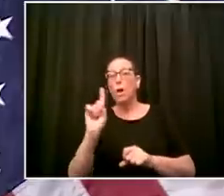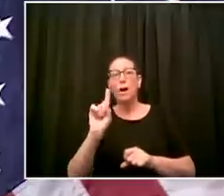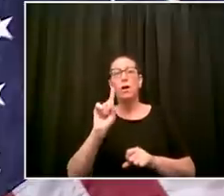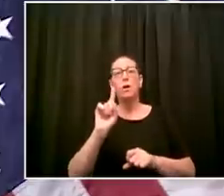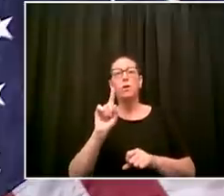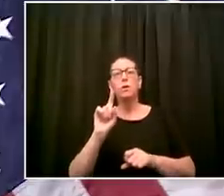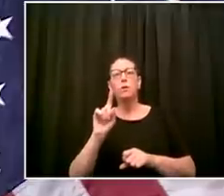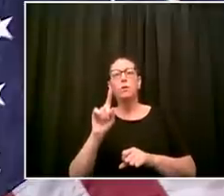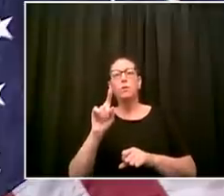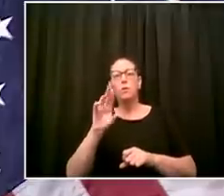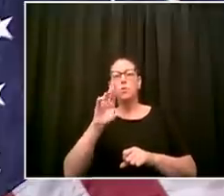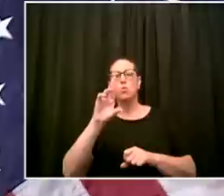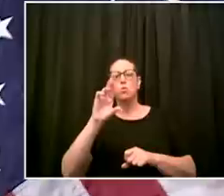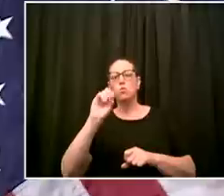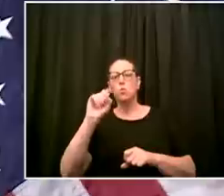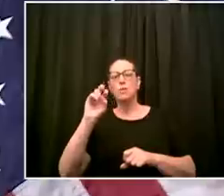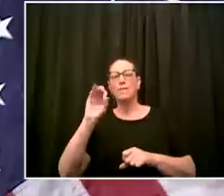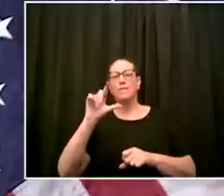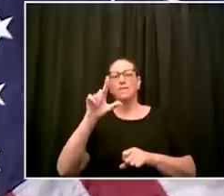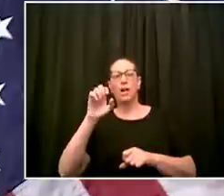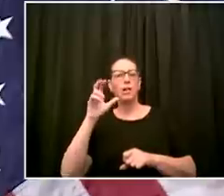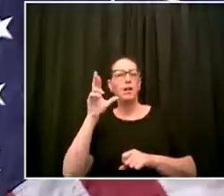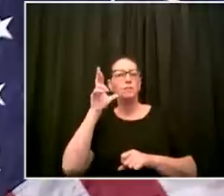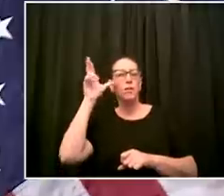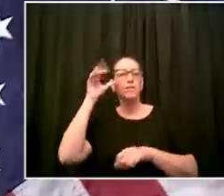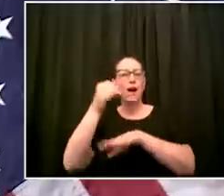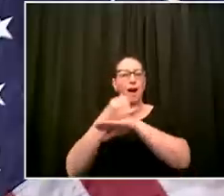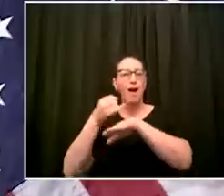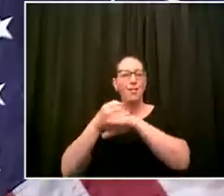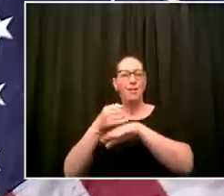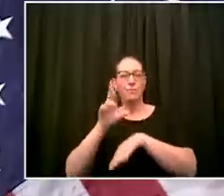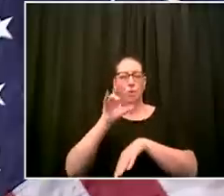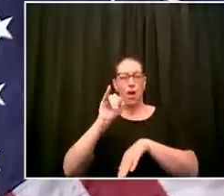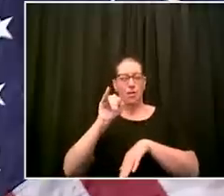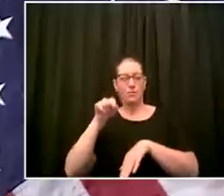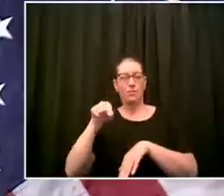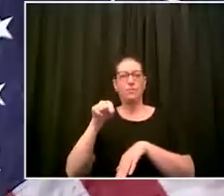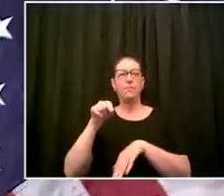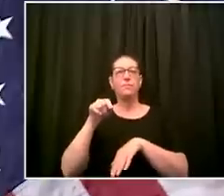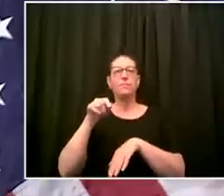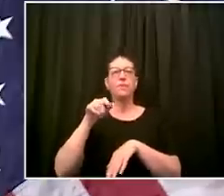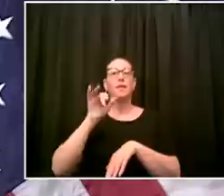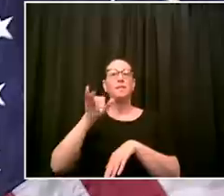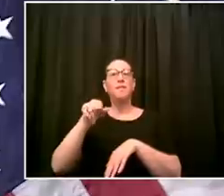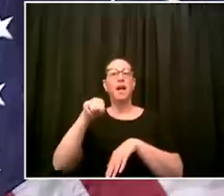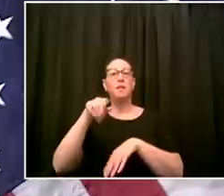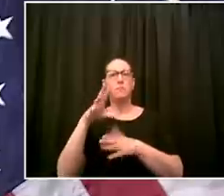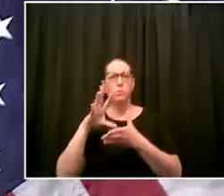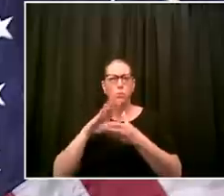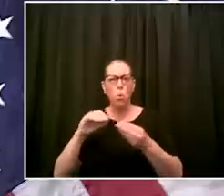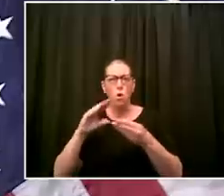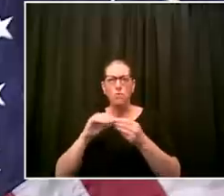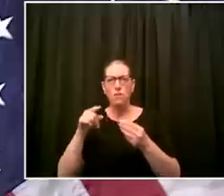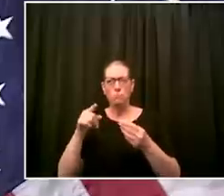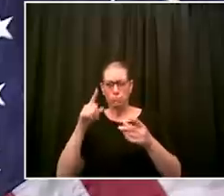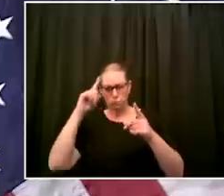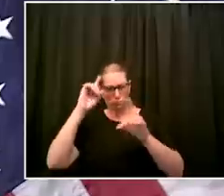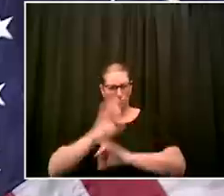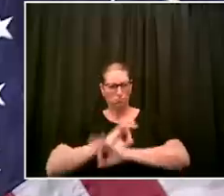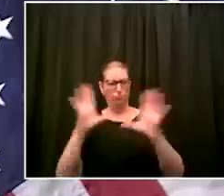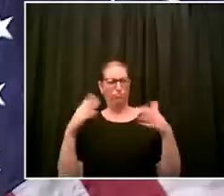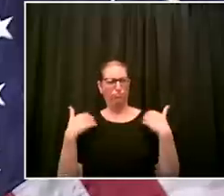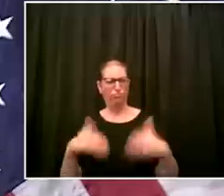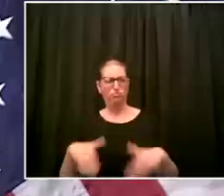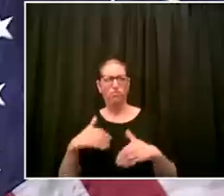even feces smeared on the walls um so your reaction to that and then a second um a little bit unusual question but